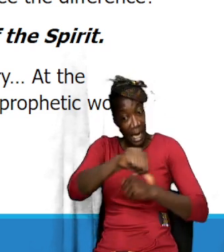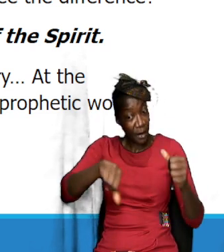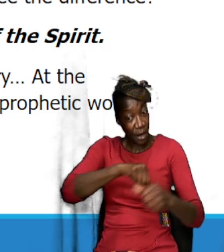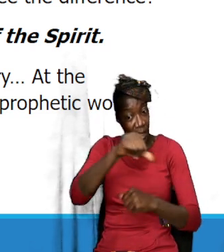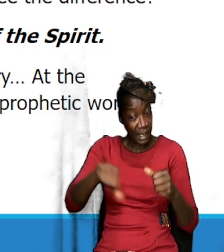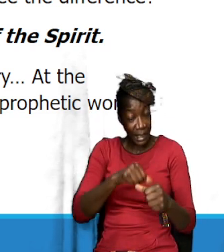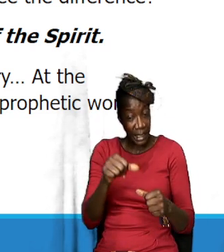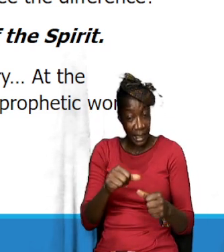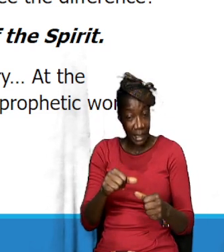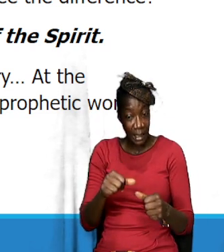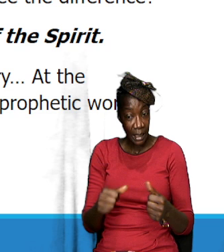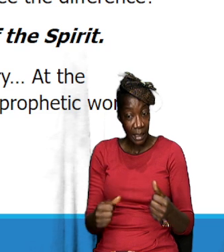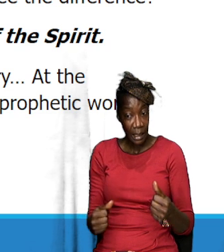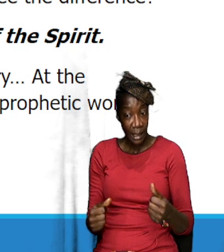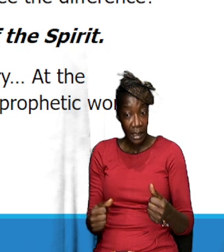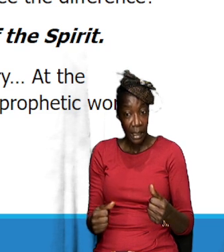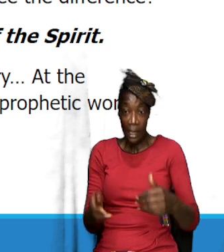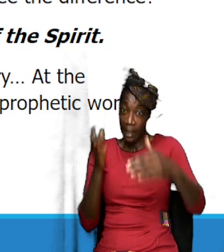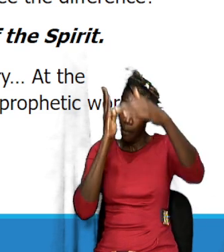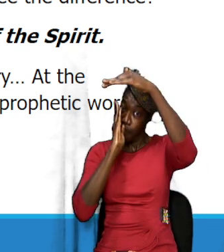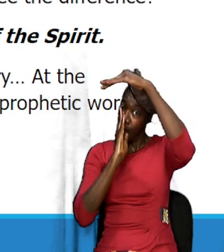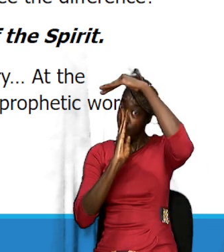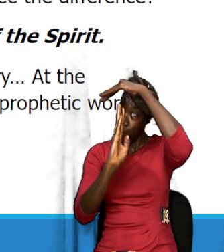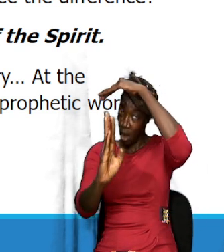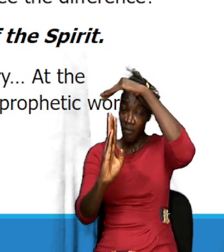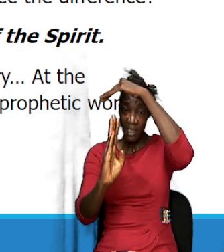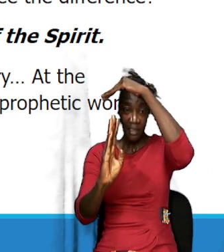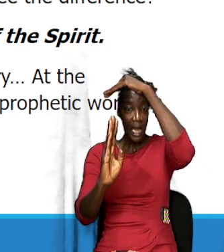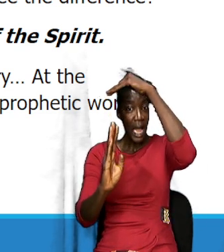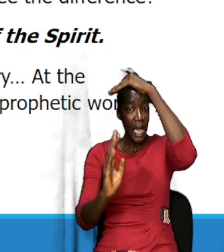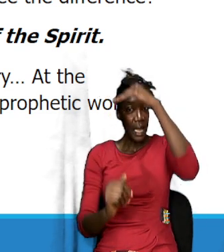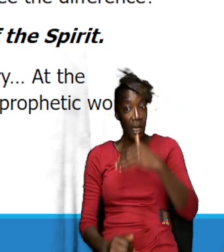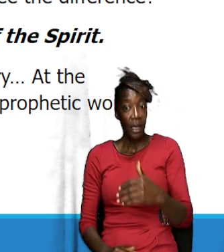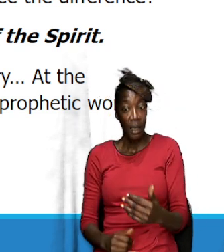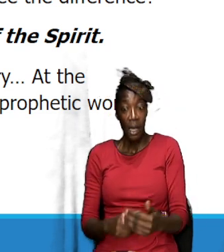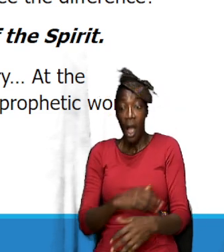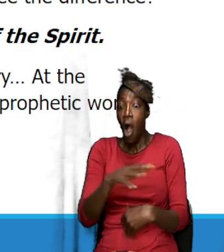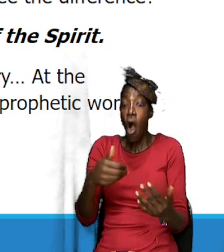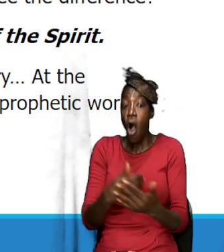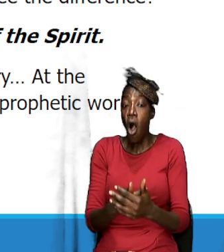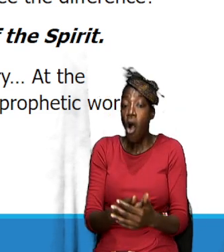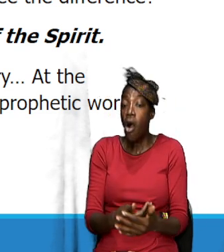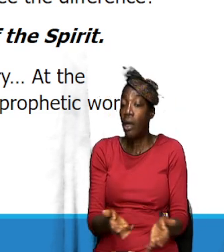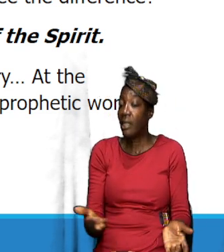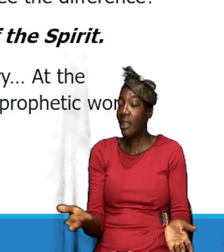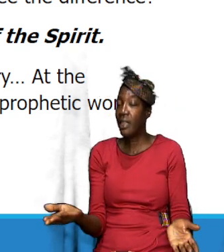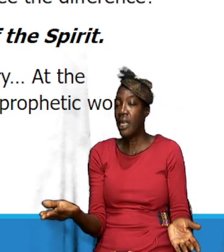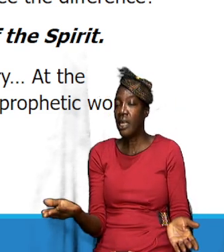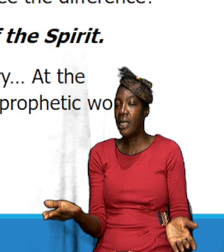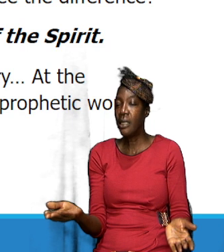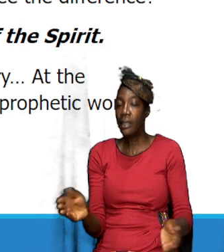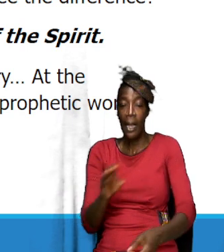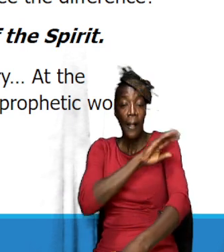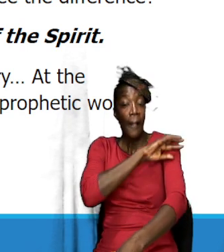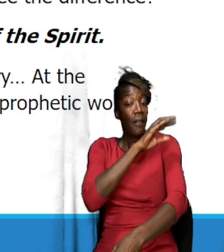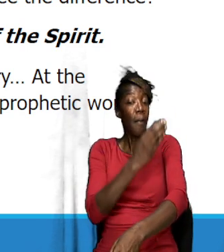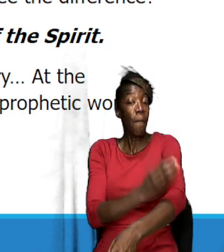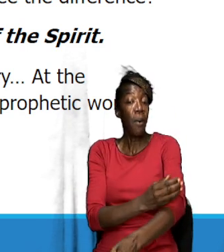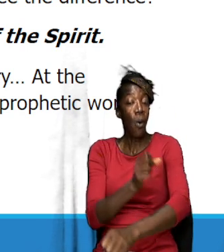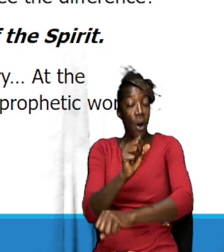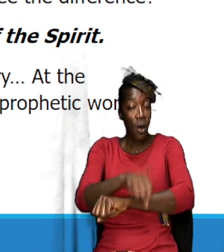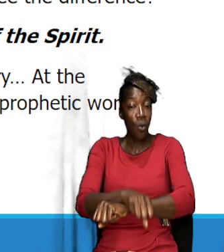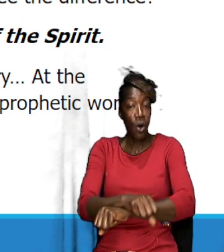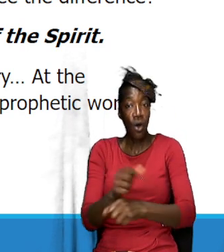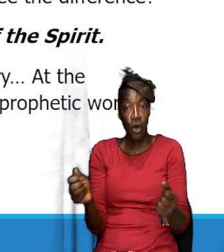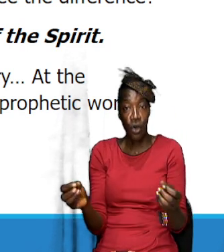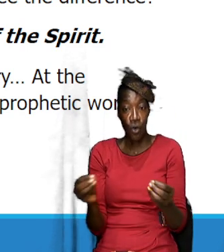are able to prophesy. So, all of these things, the power that we work with, and